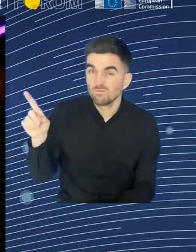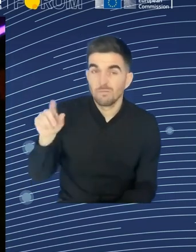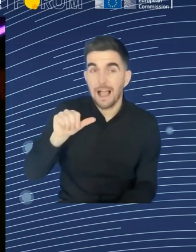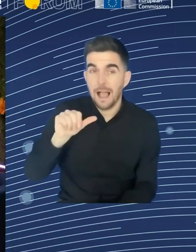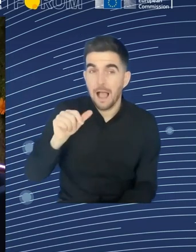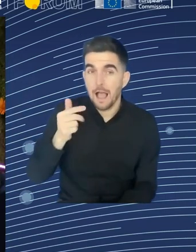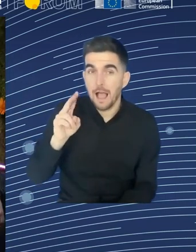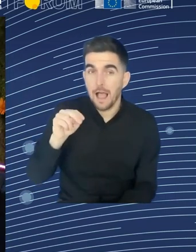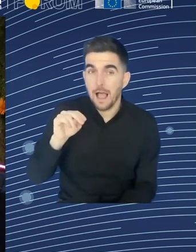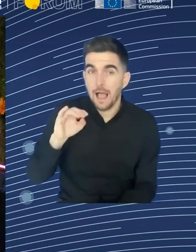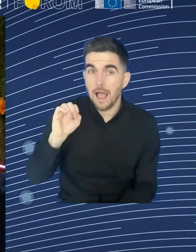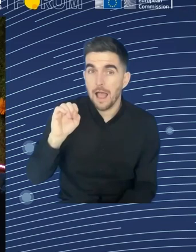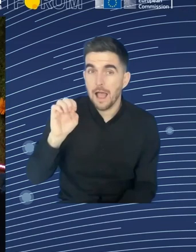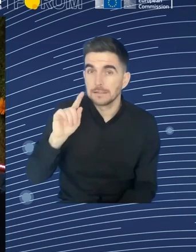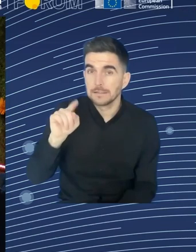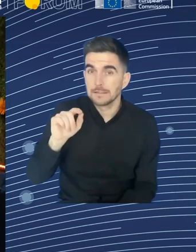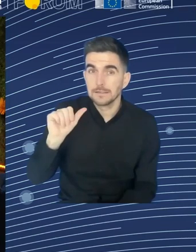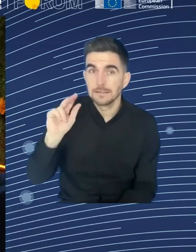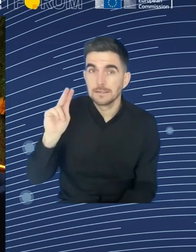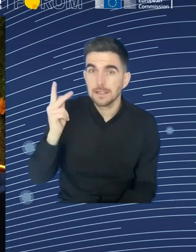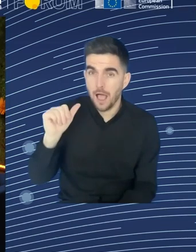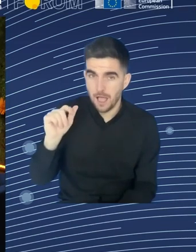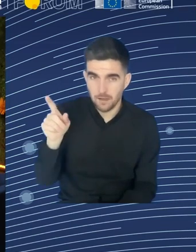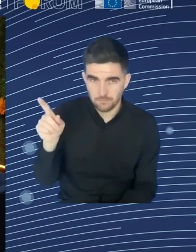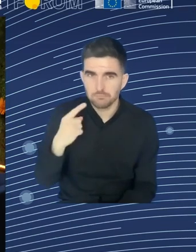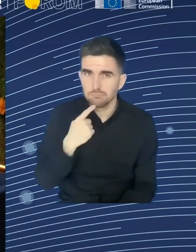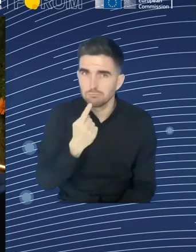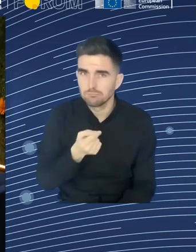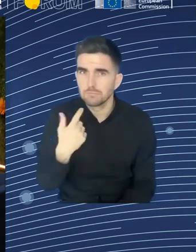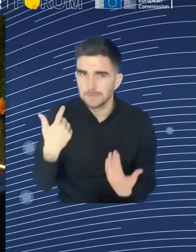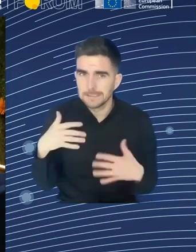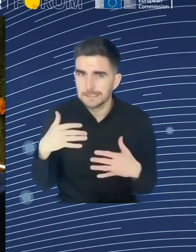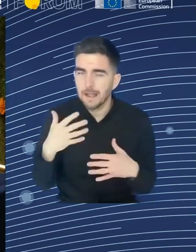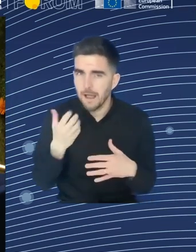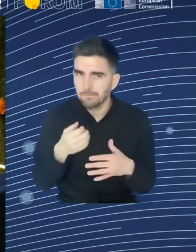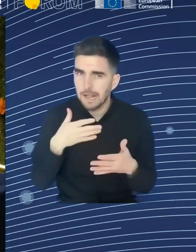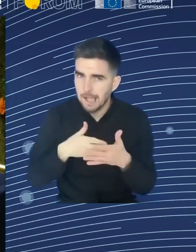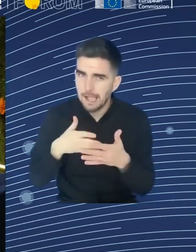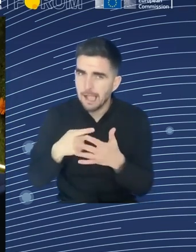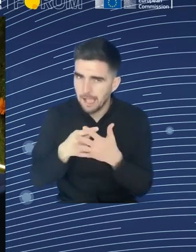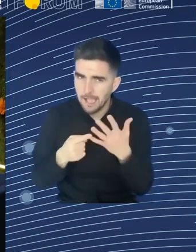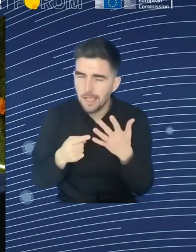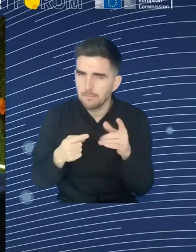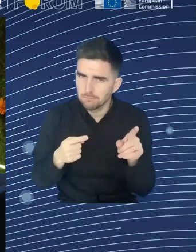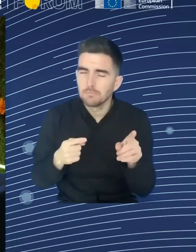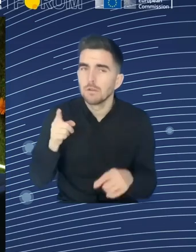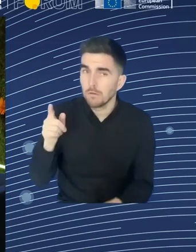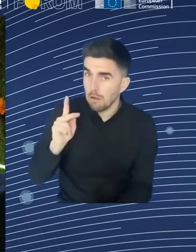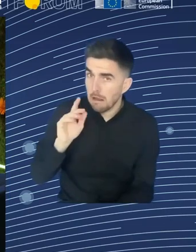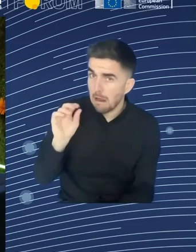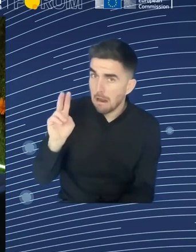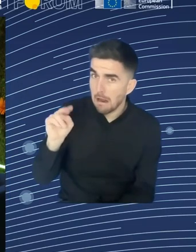Yeah, well, so basically, although I think the demographic changes are probably the most